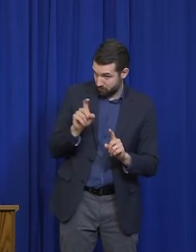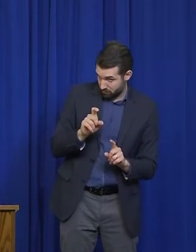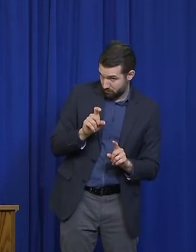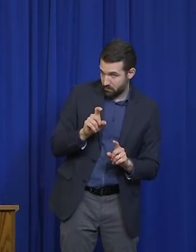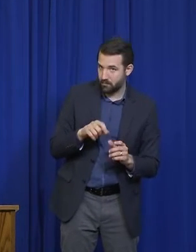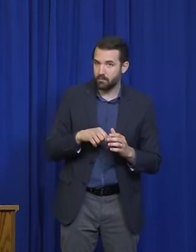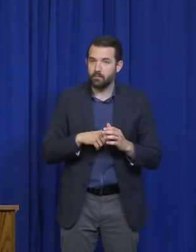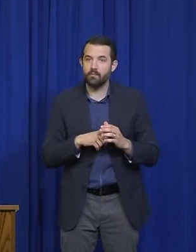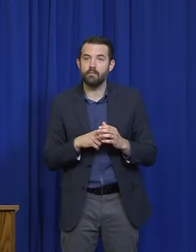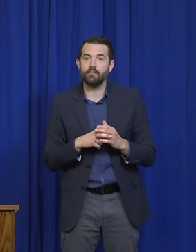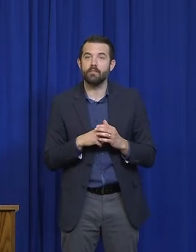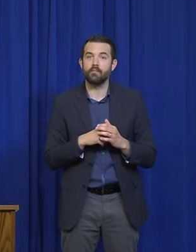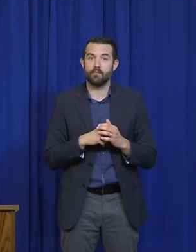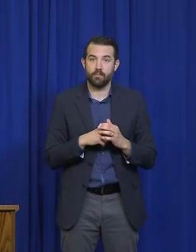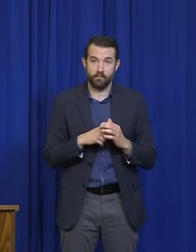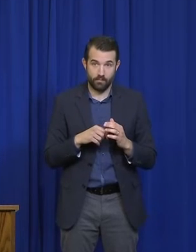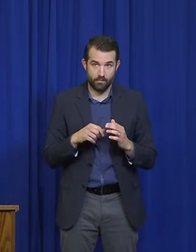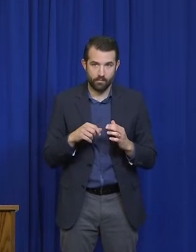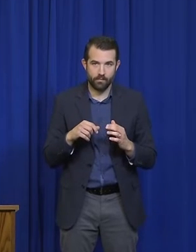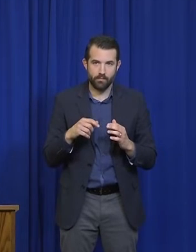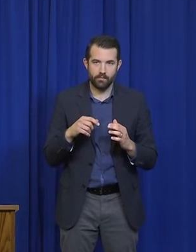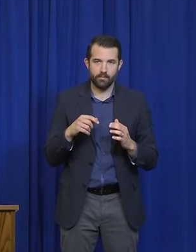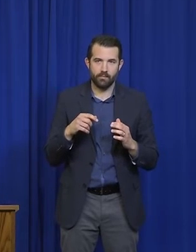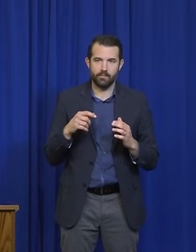I think. Okay, she's gone.